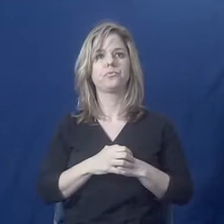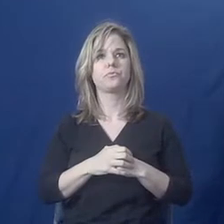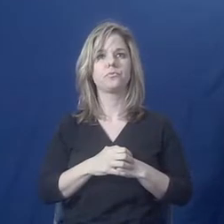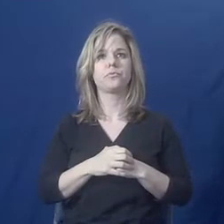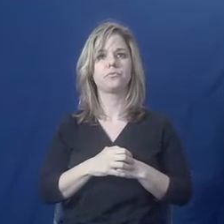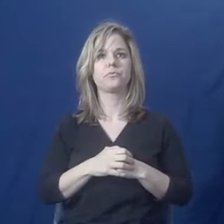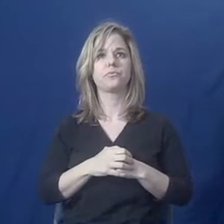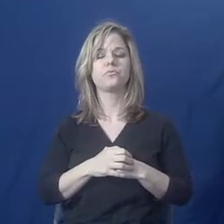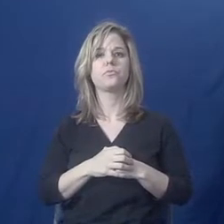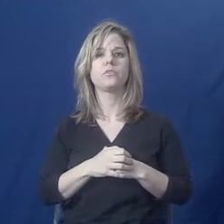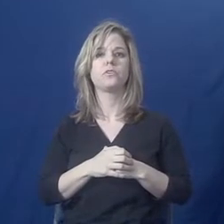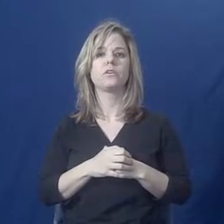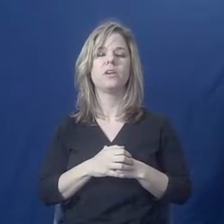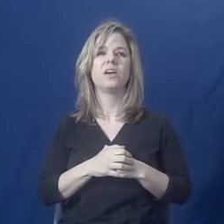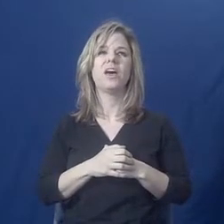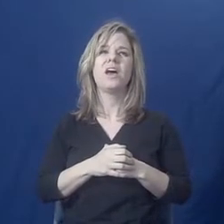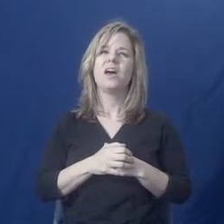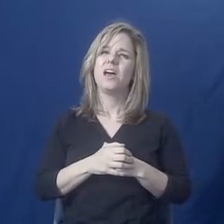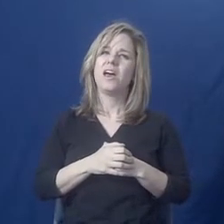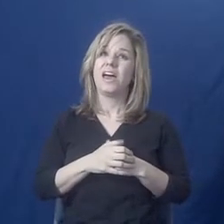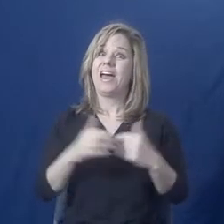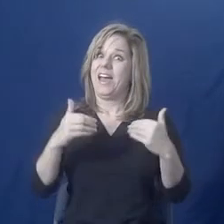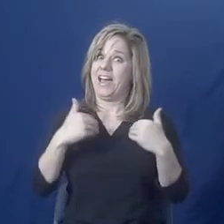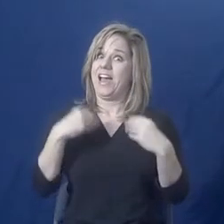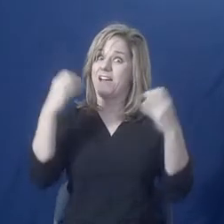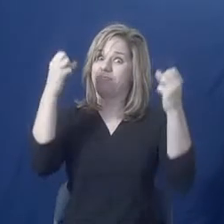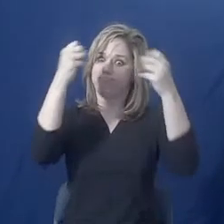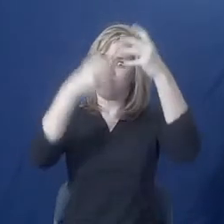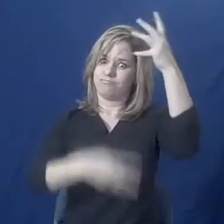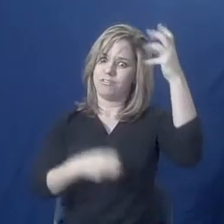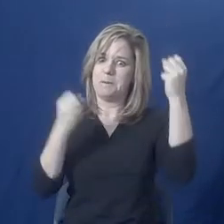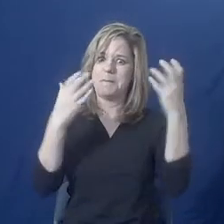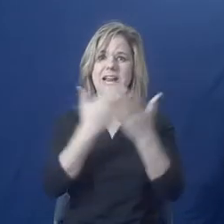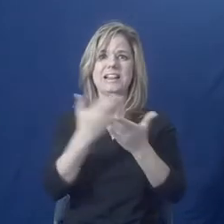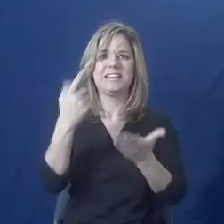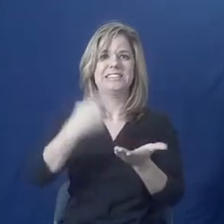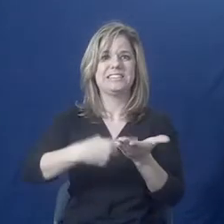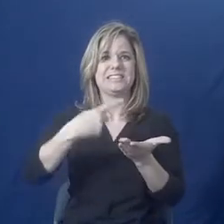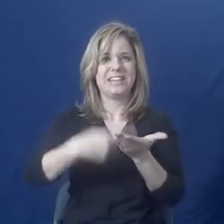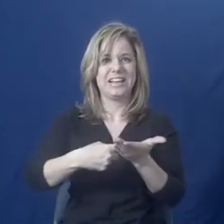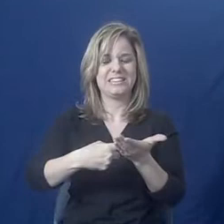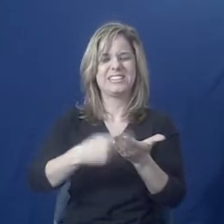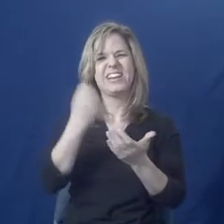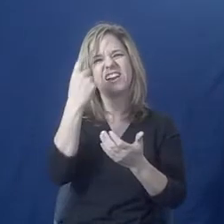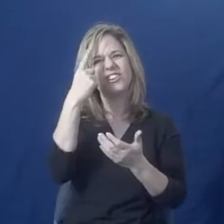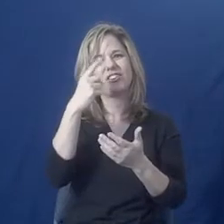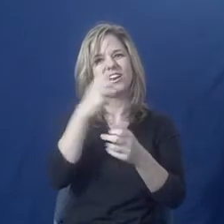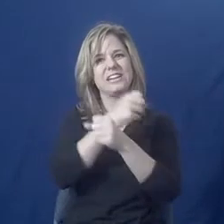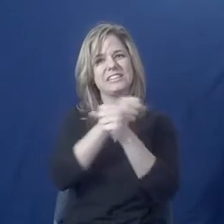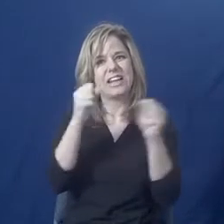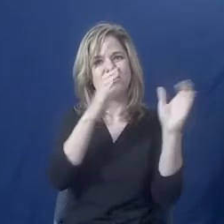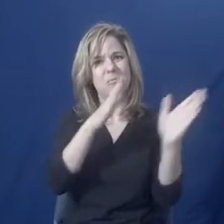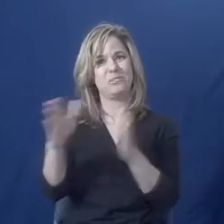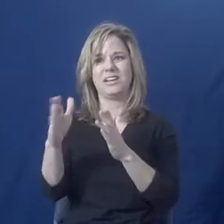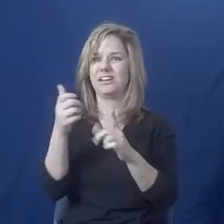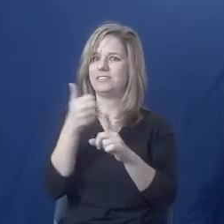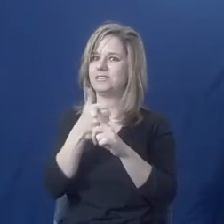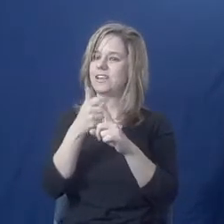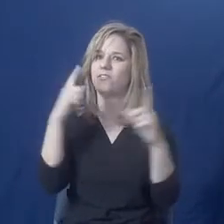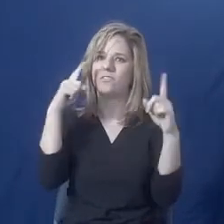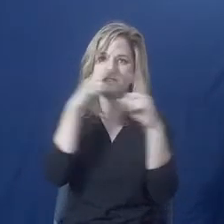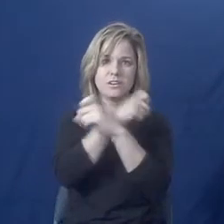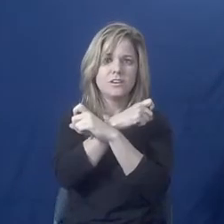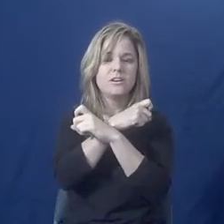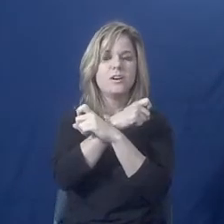I am going to cover, try to jam a bunch of things in. Safety planning is a very complex issue,